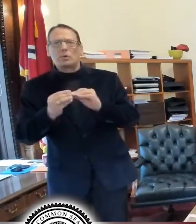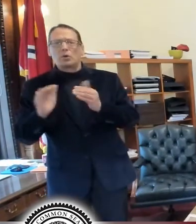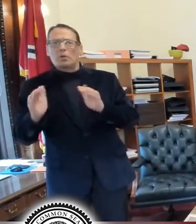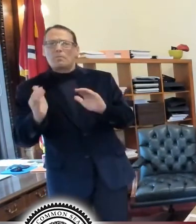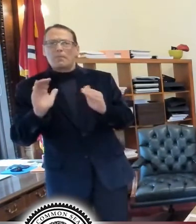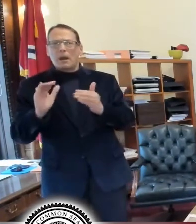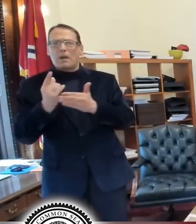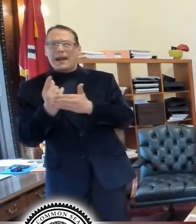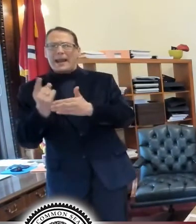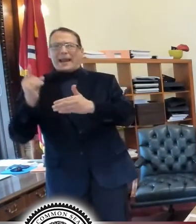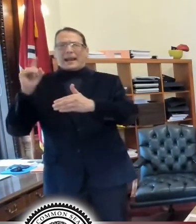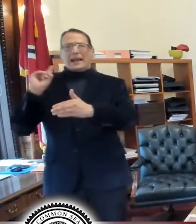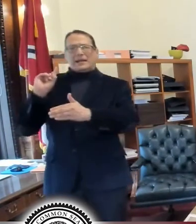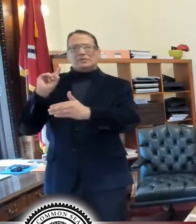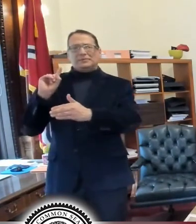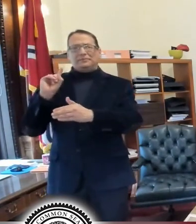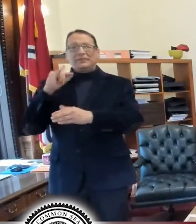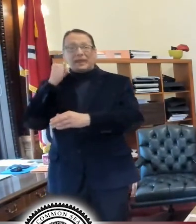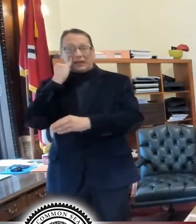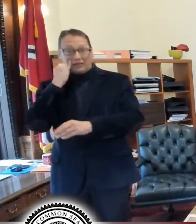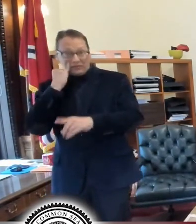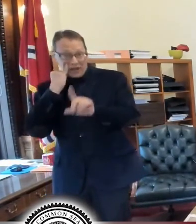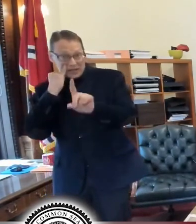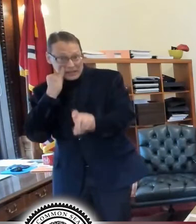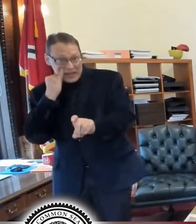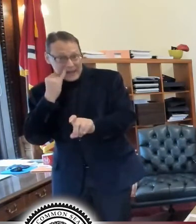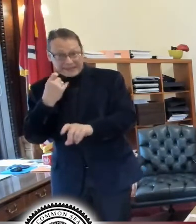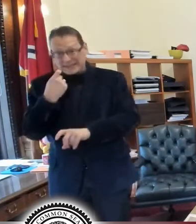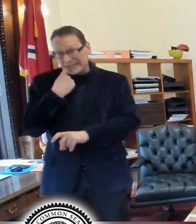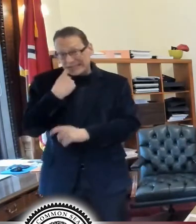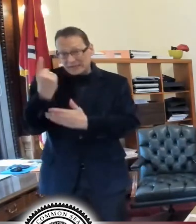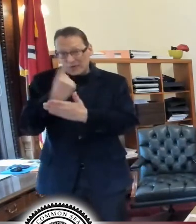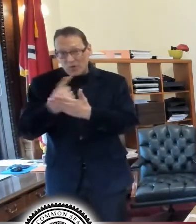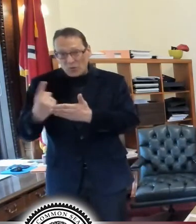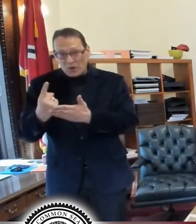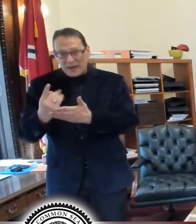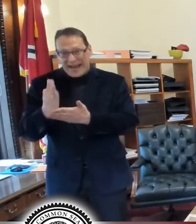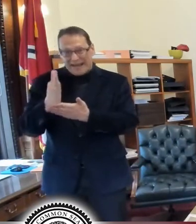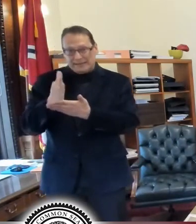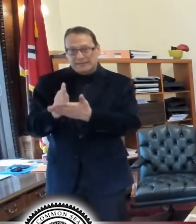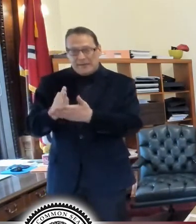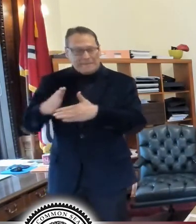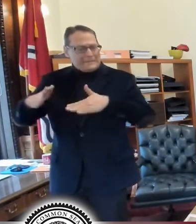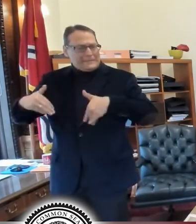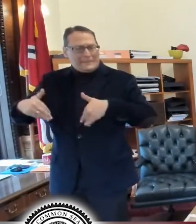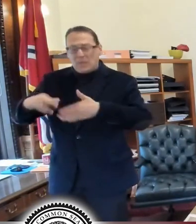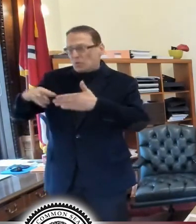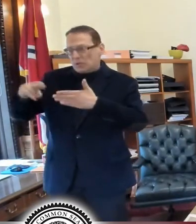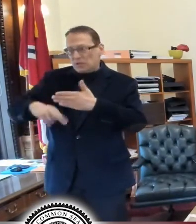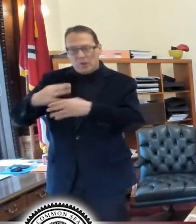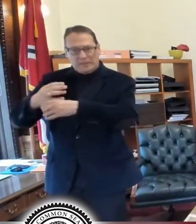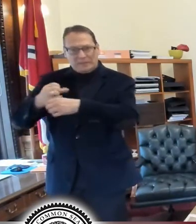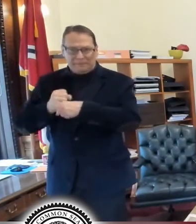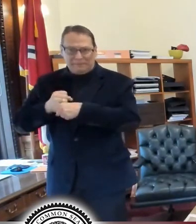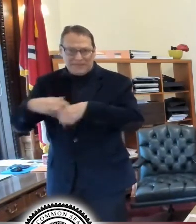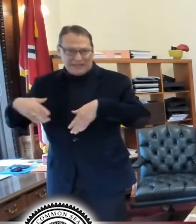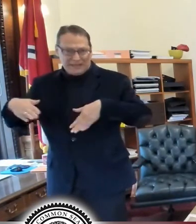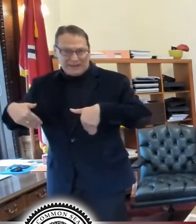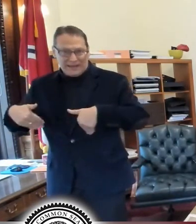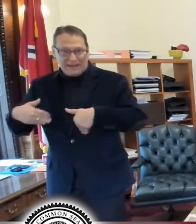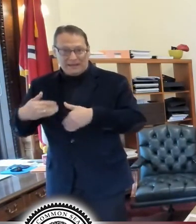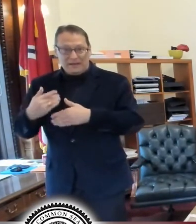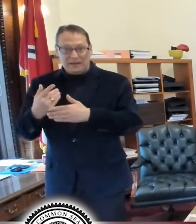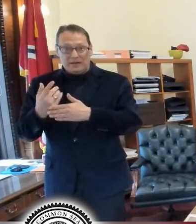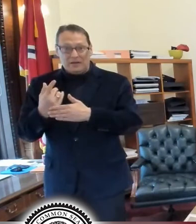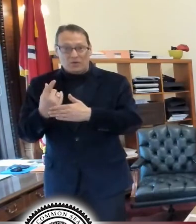ago because anyone who's had their test taken within the last week, some of those people have their results yet. So going back a week,